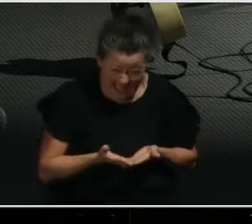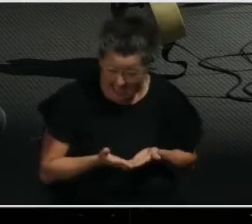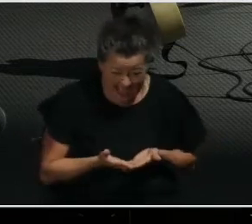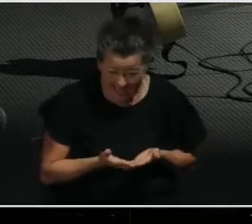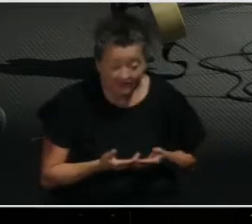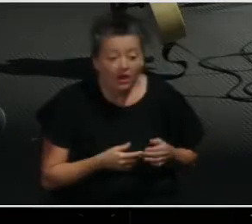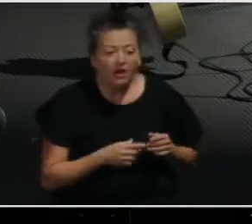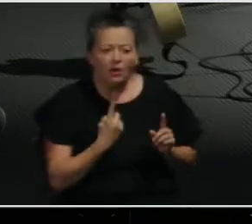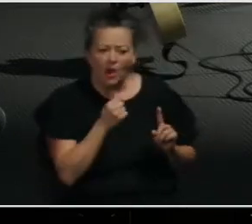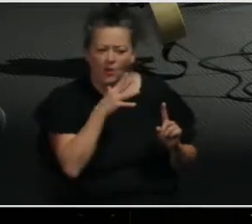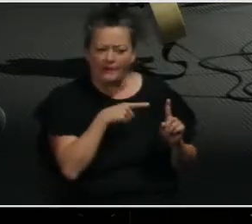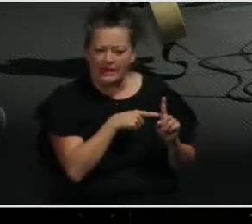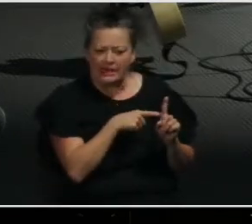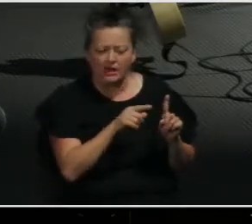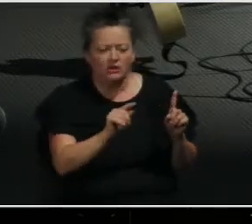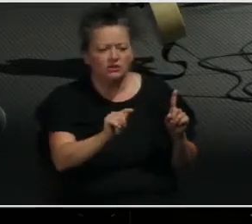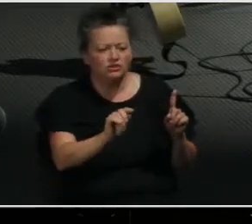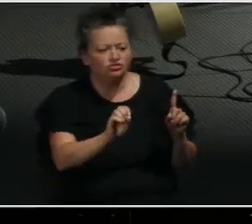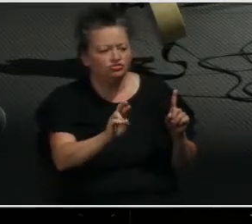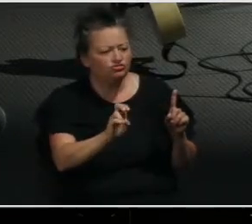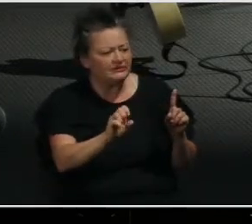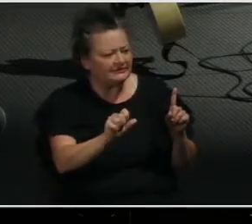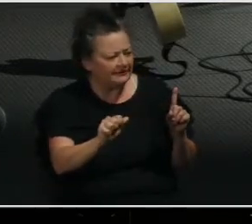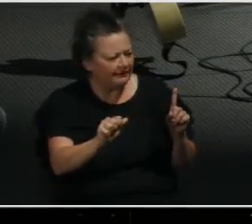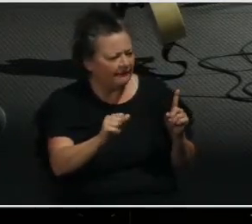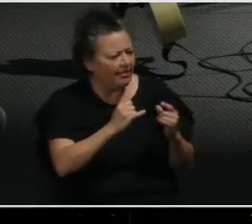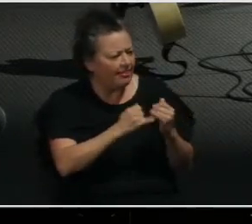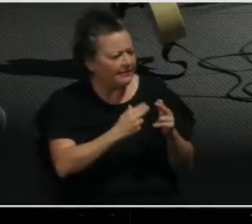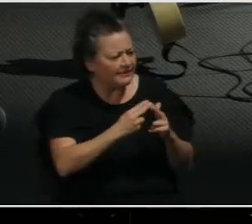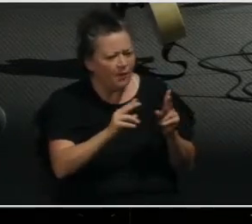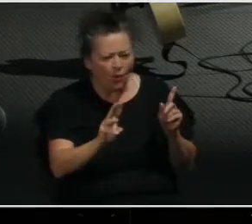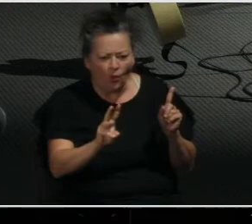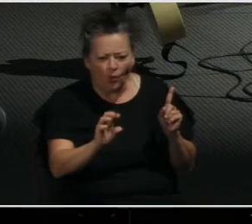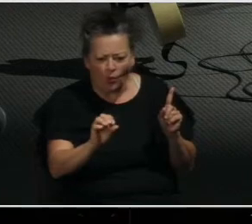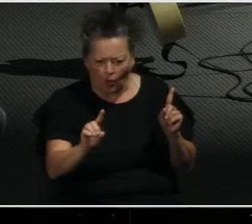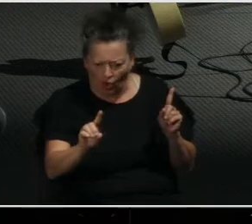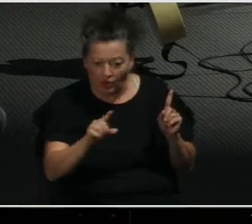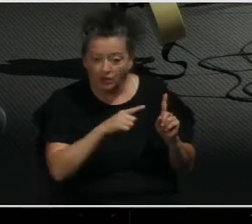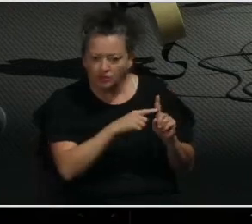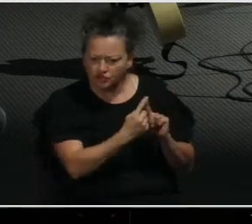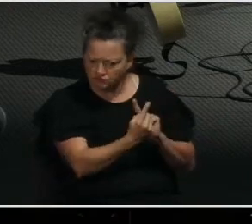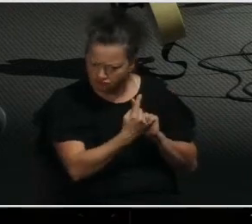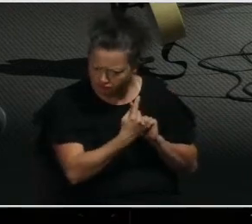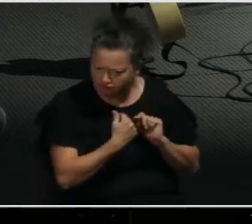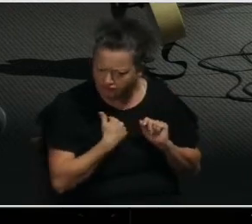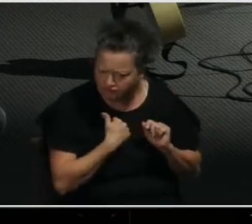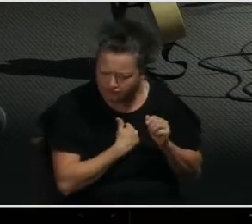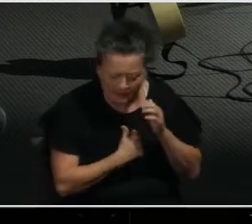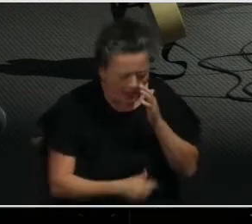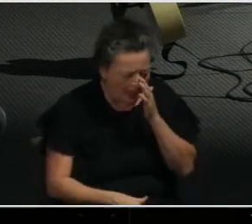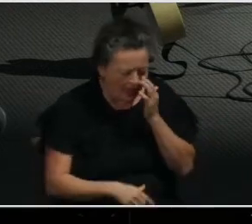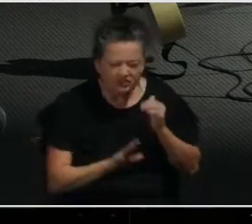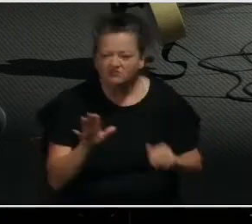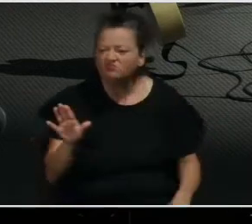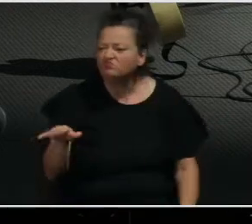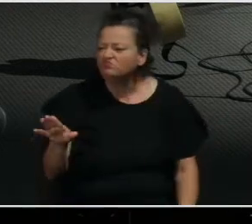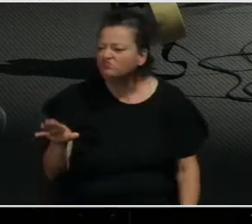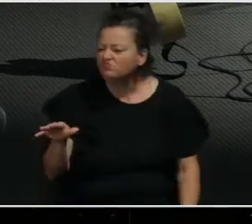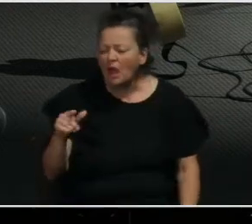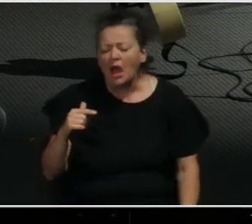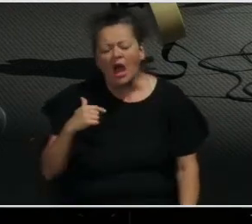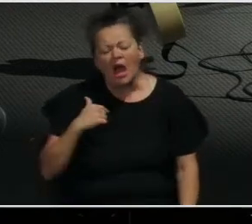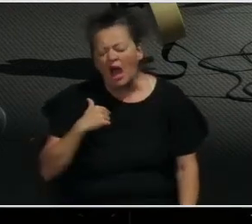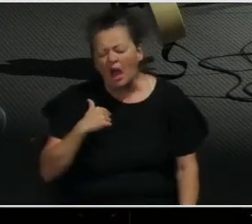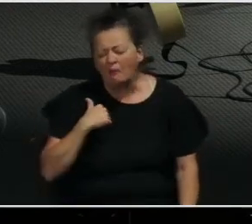named Teresa Wood approached us. And she said that she wasn't much of an upfront person, but she loved